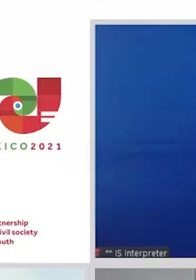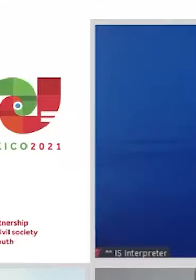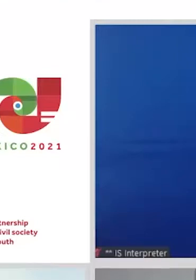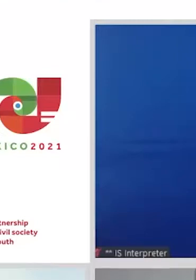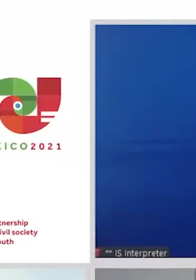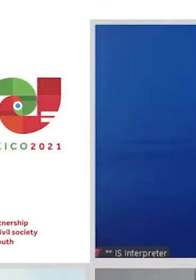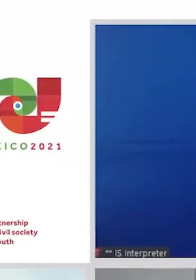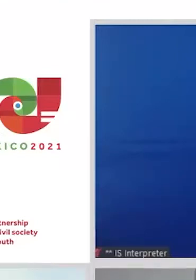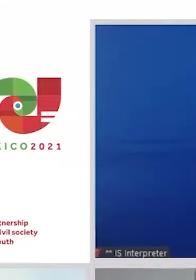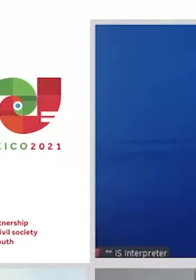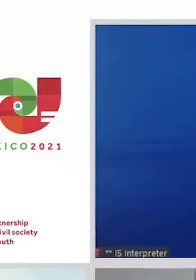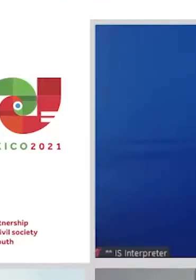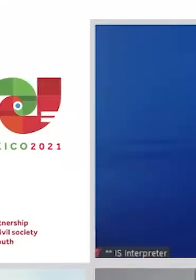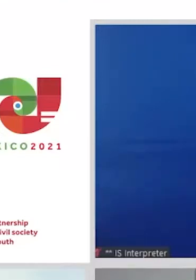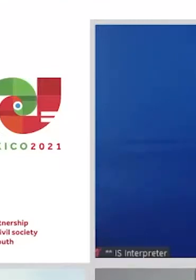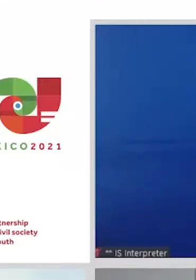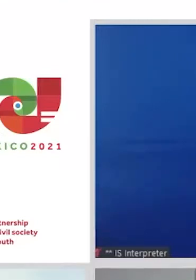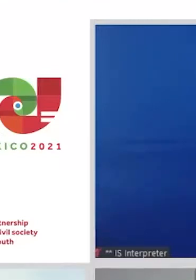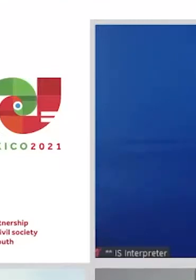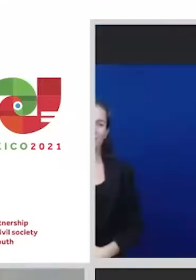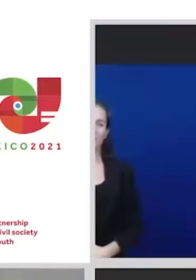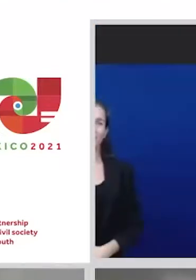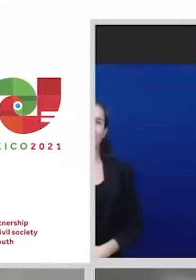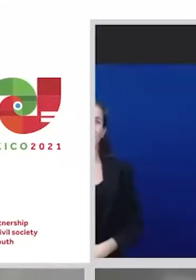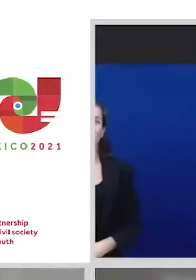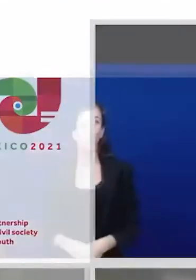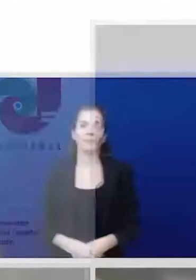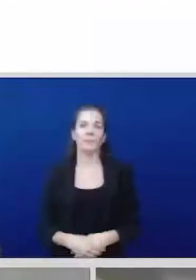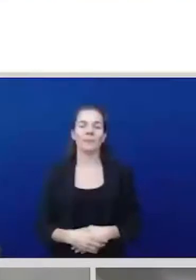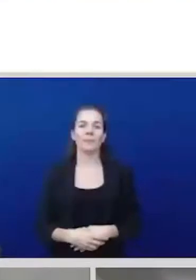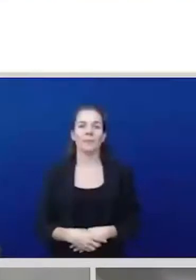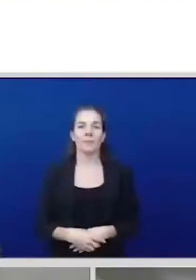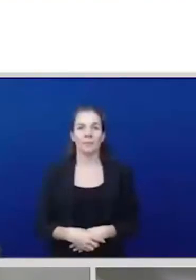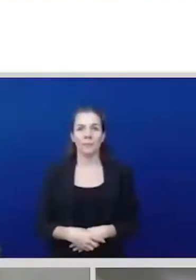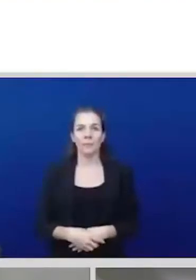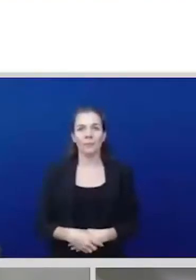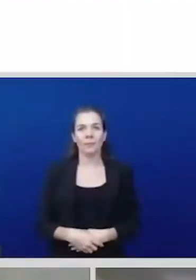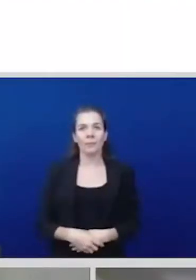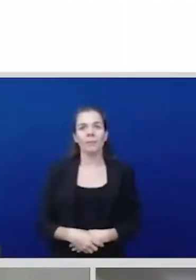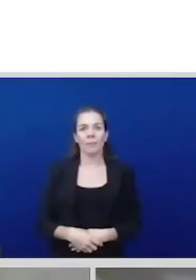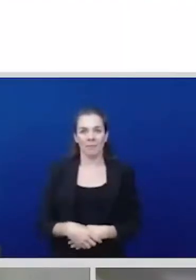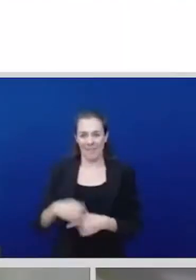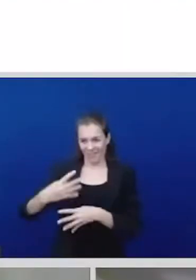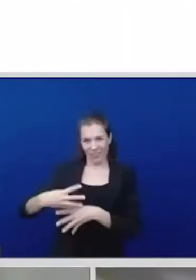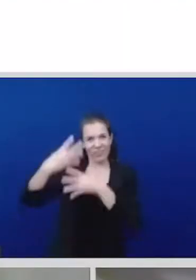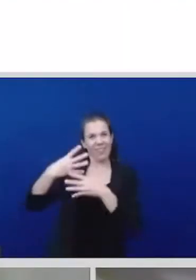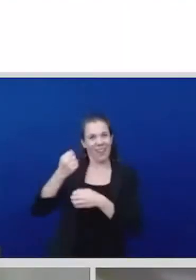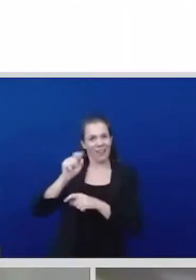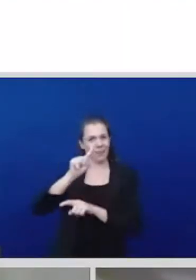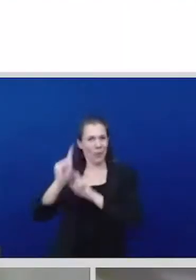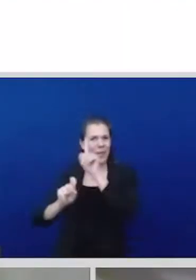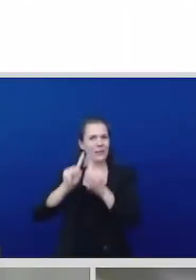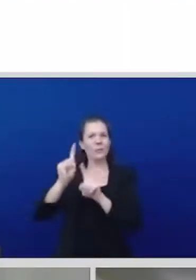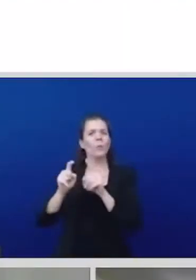where are the resources that can stimulate these advances or these facts or policies that you are discussing